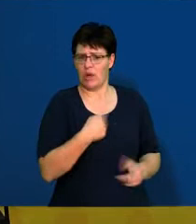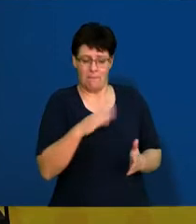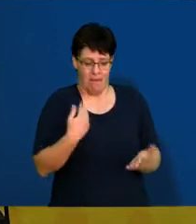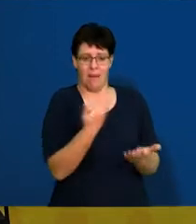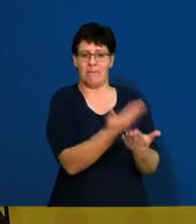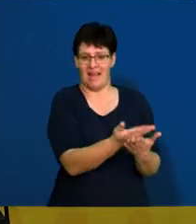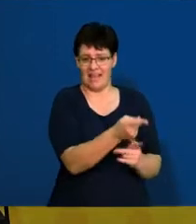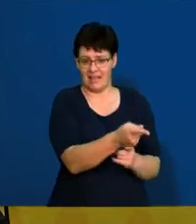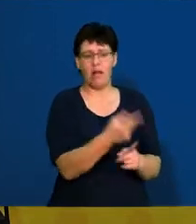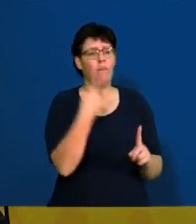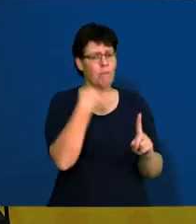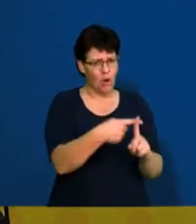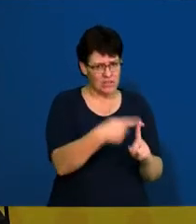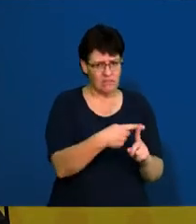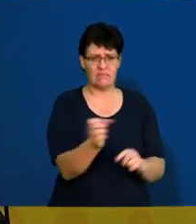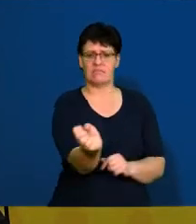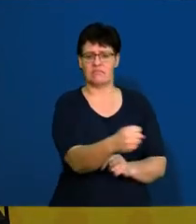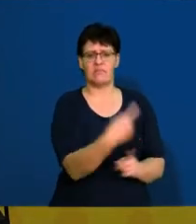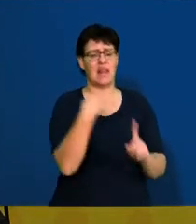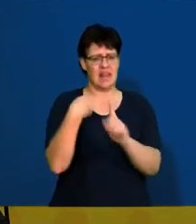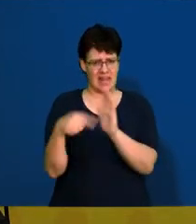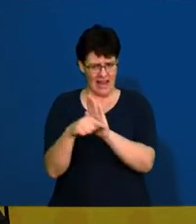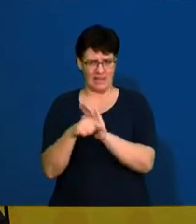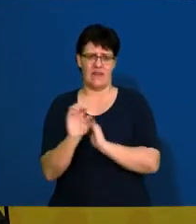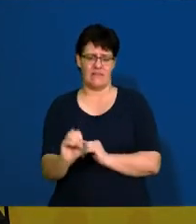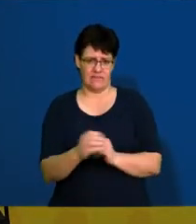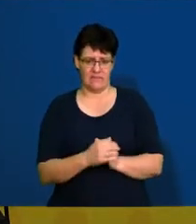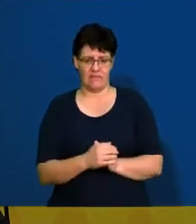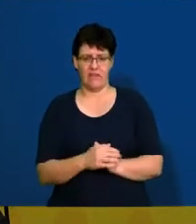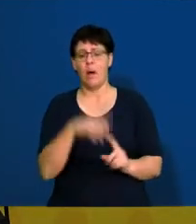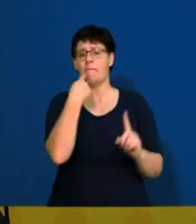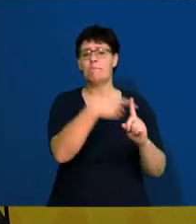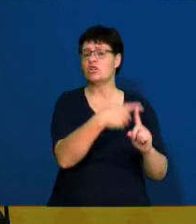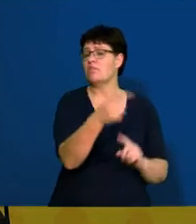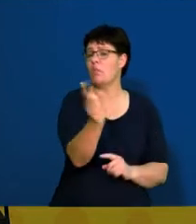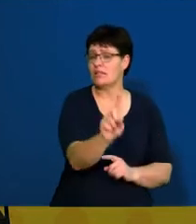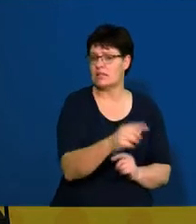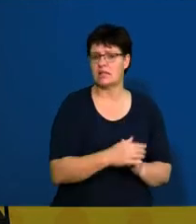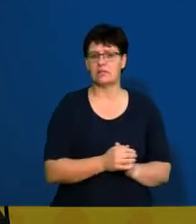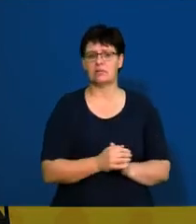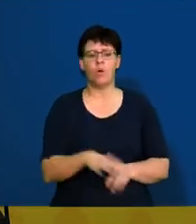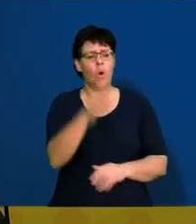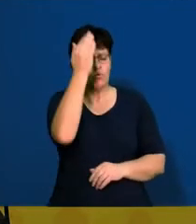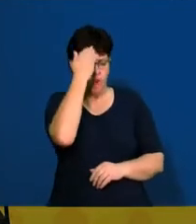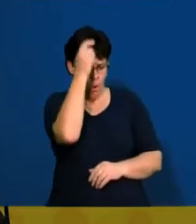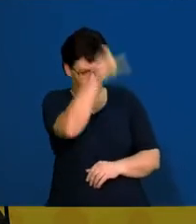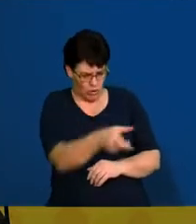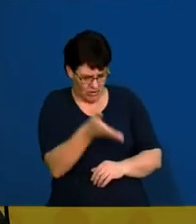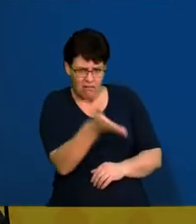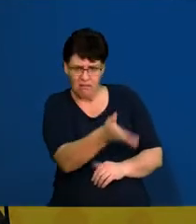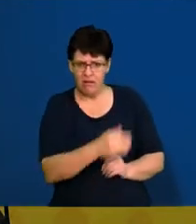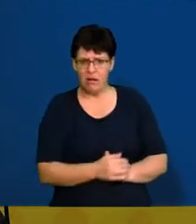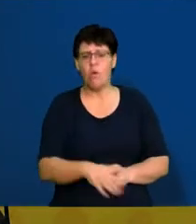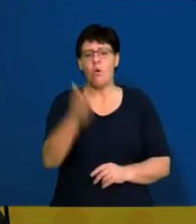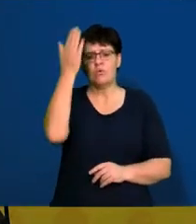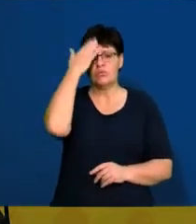There are a whole bunch of advantages and disadvantages for that. An advantage is that we know what the person is